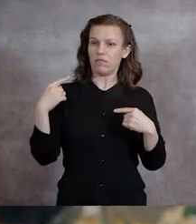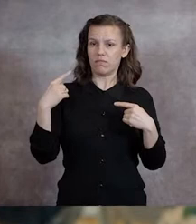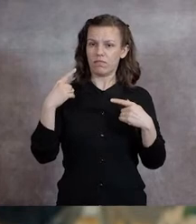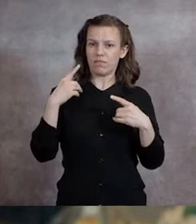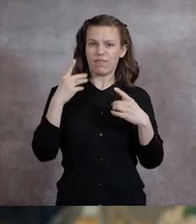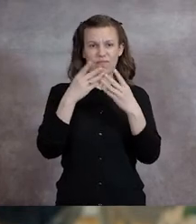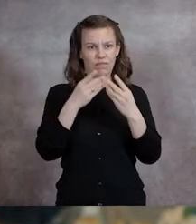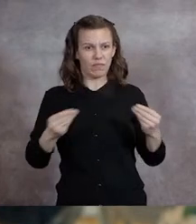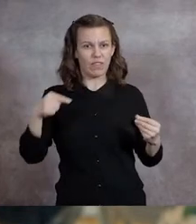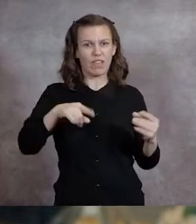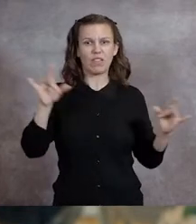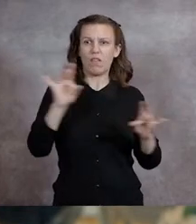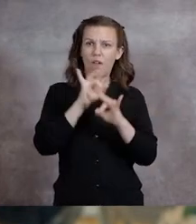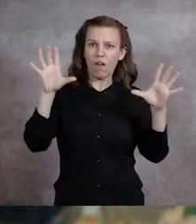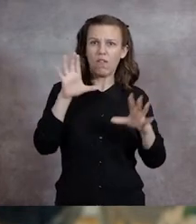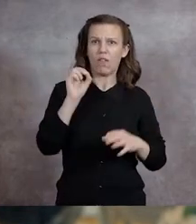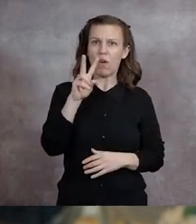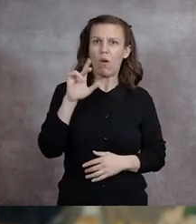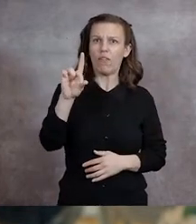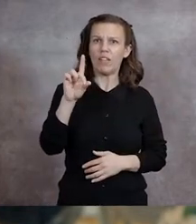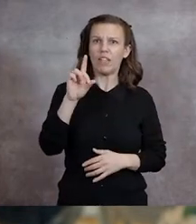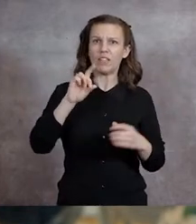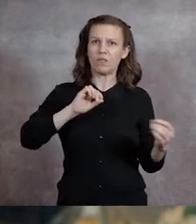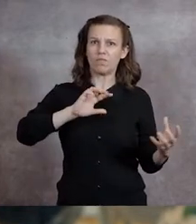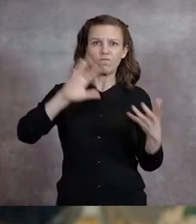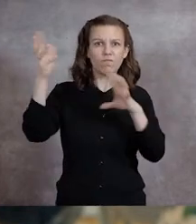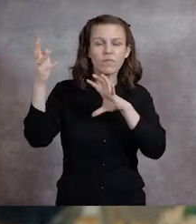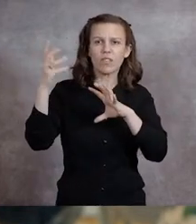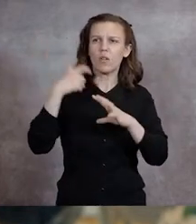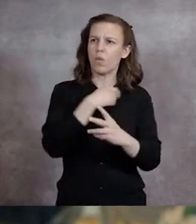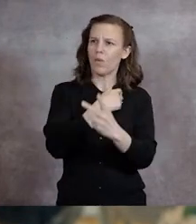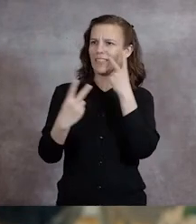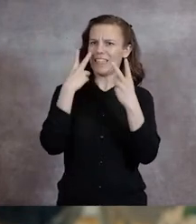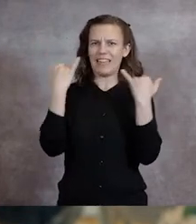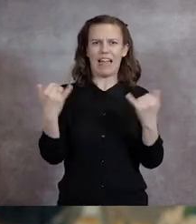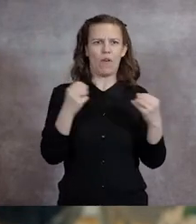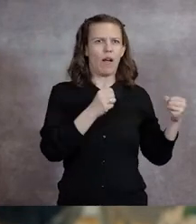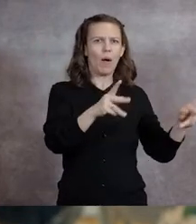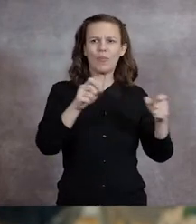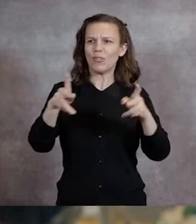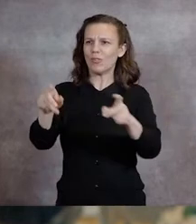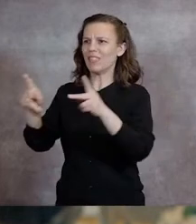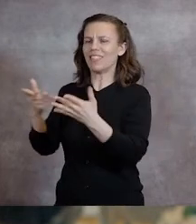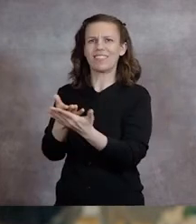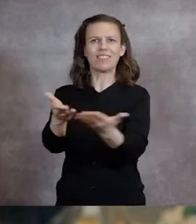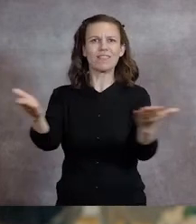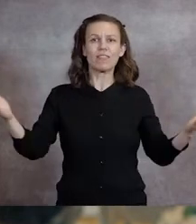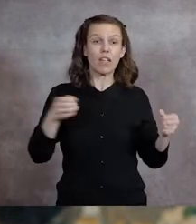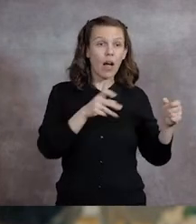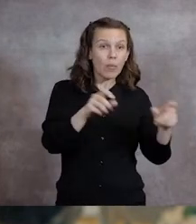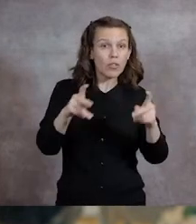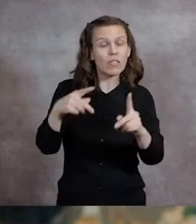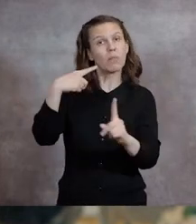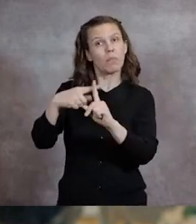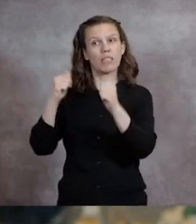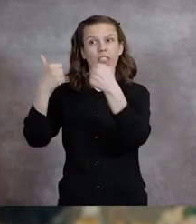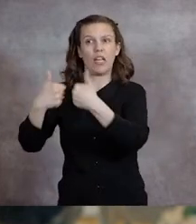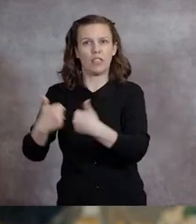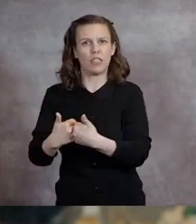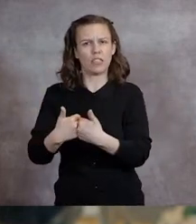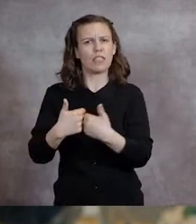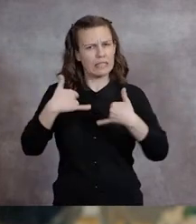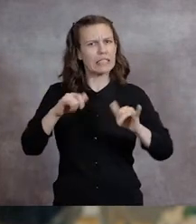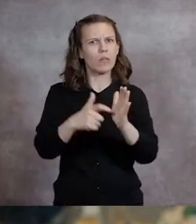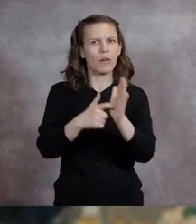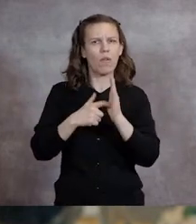dreadful COVID crisis, we find many opportunities spread before us, opportunities and challenges that will